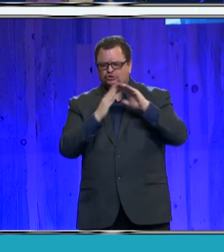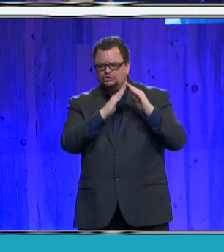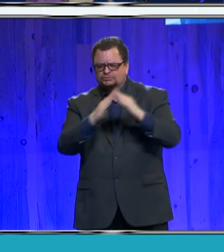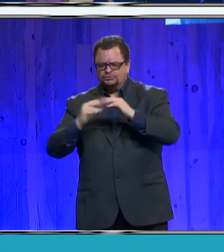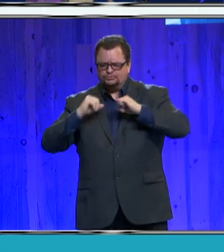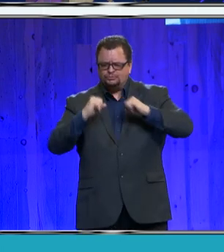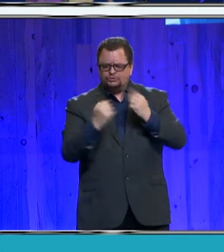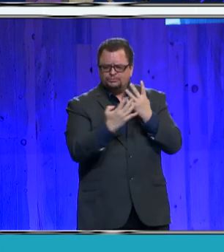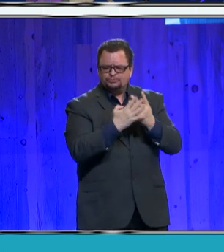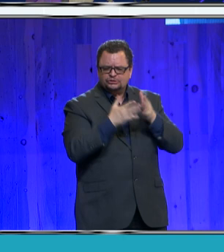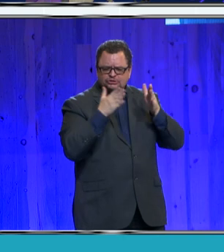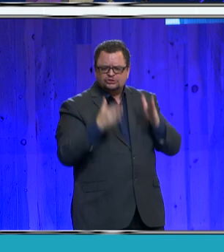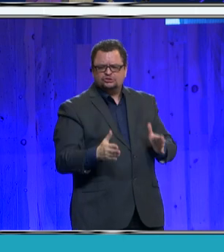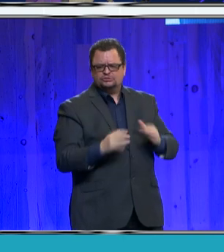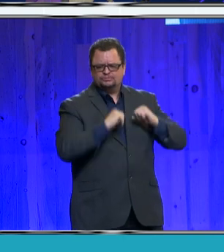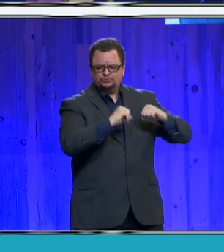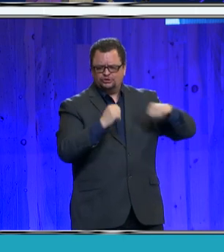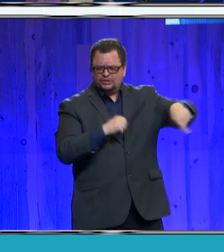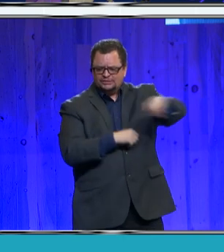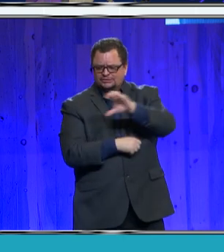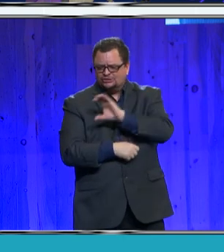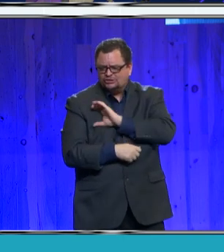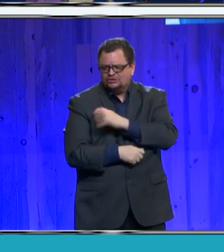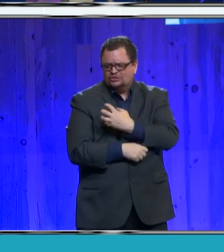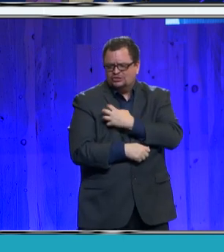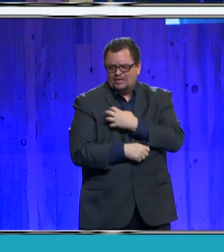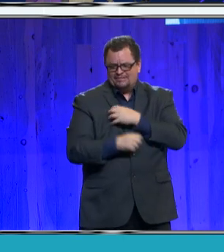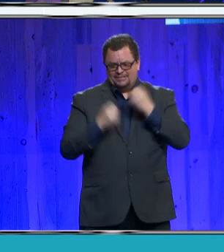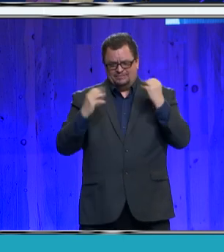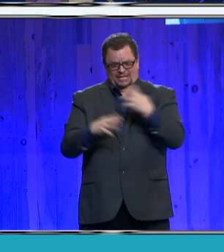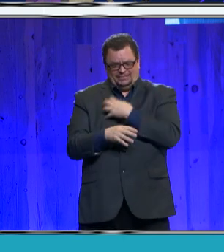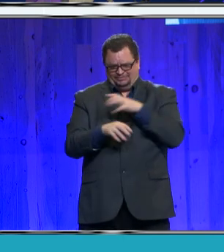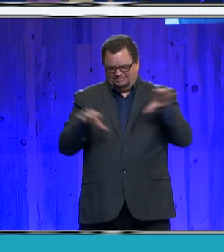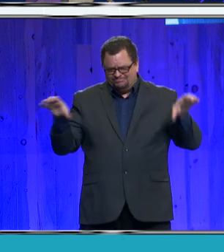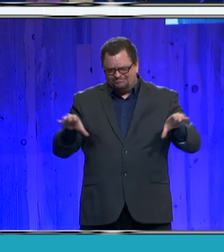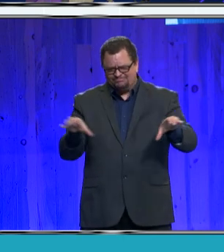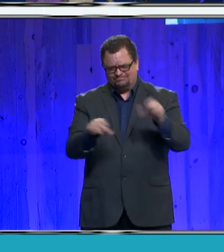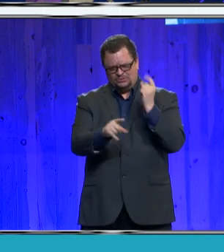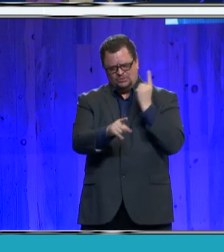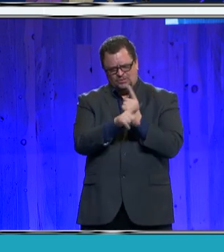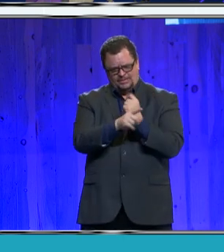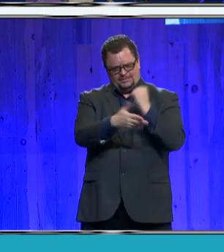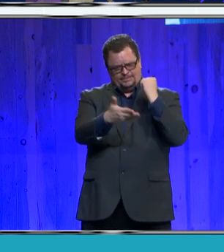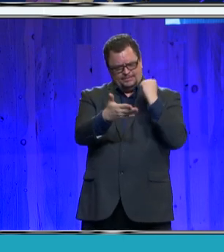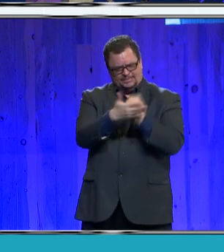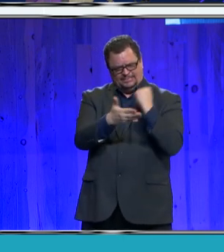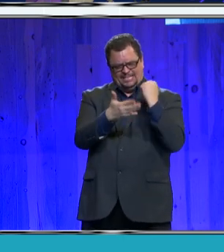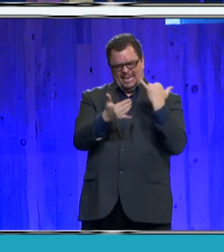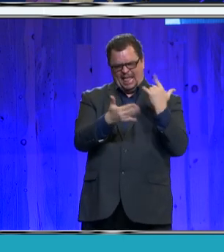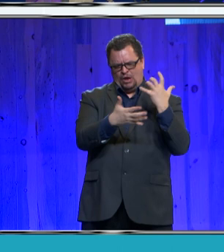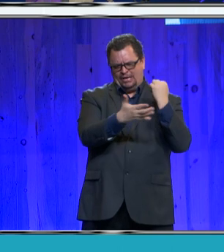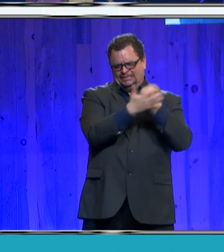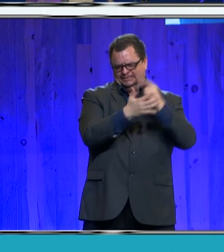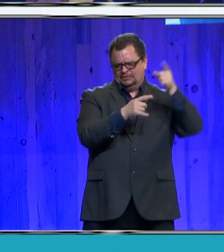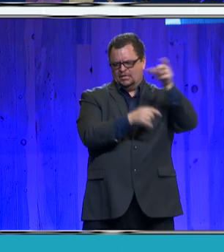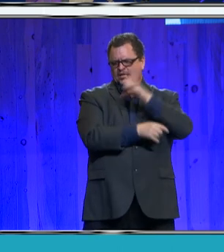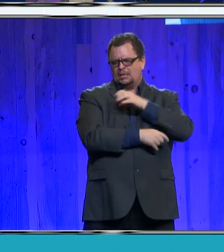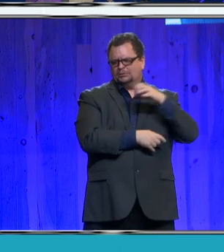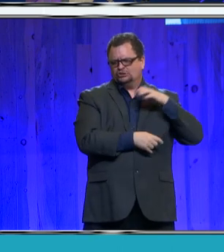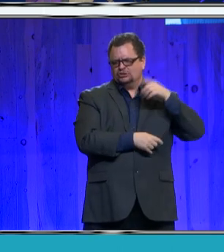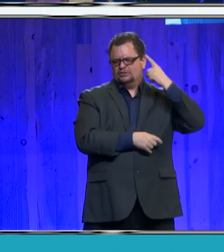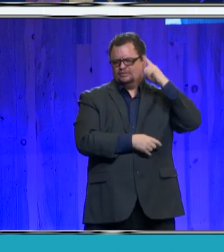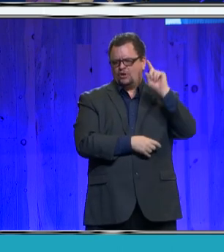Sheriff Elder is also working on getting full accreditation from the Commission on Accreditation for Law Enforcement Agencies,